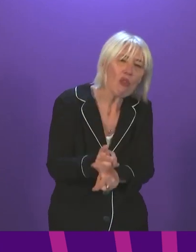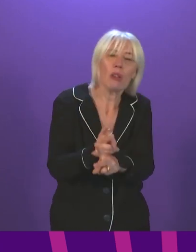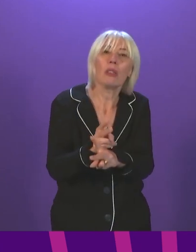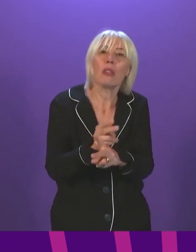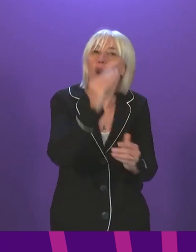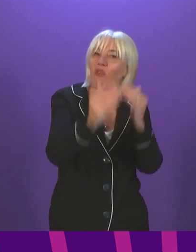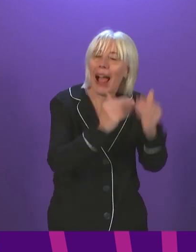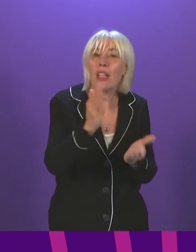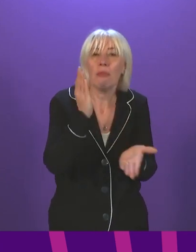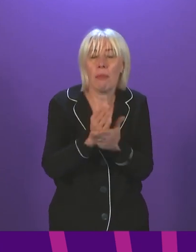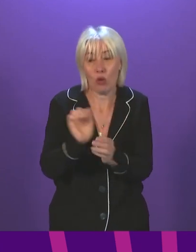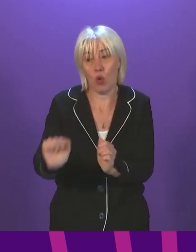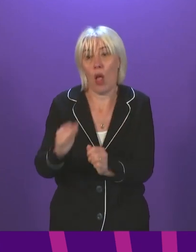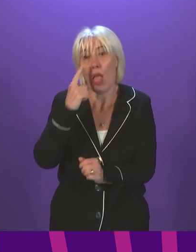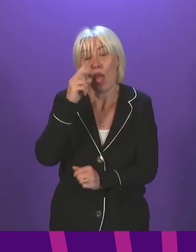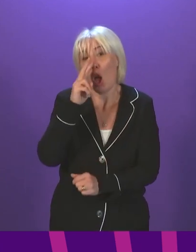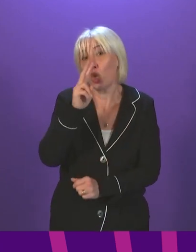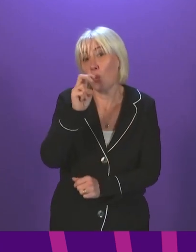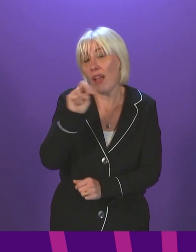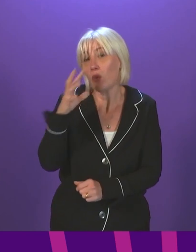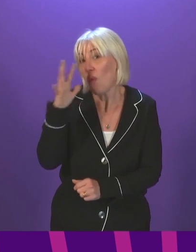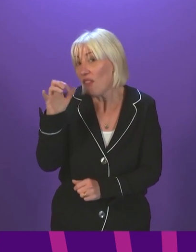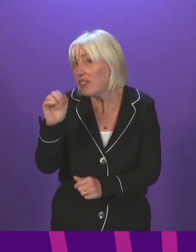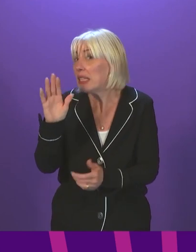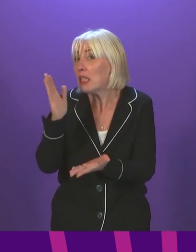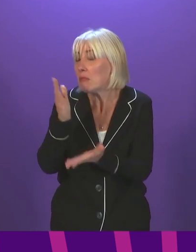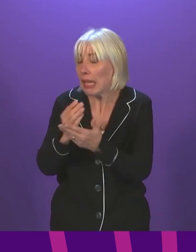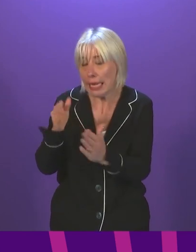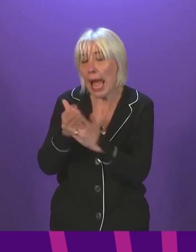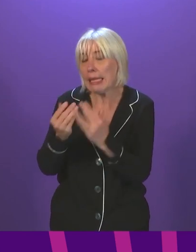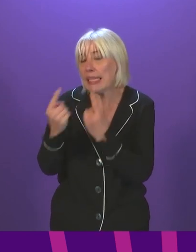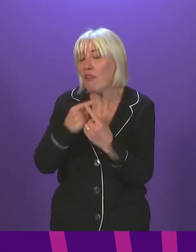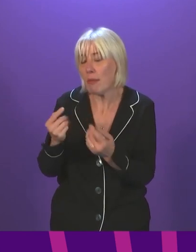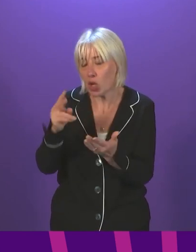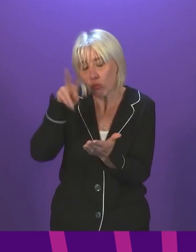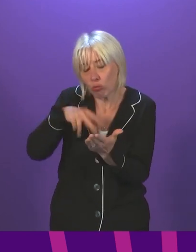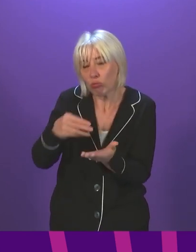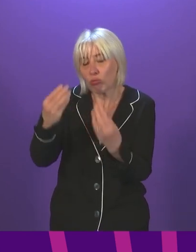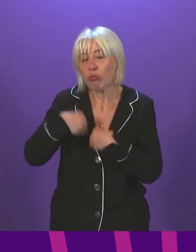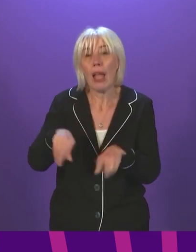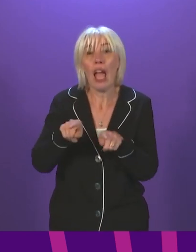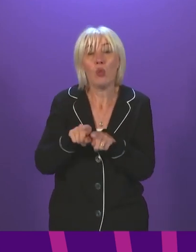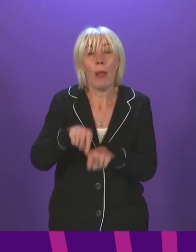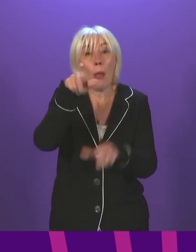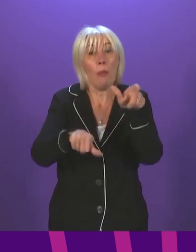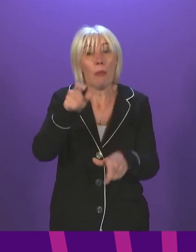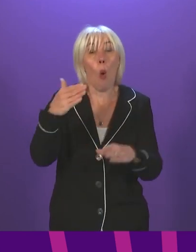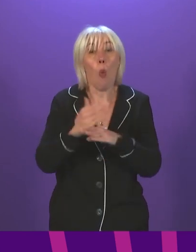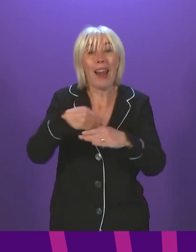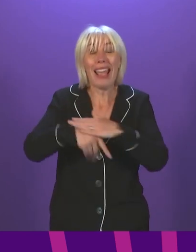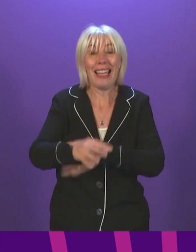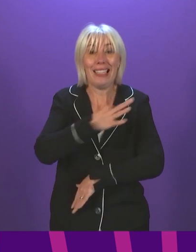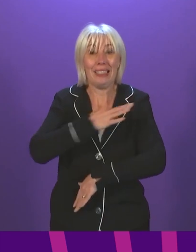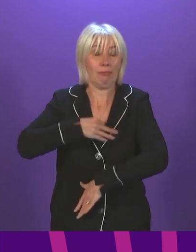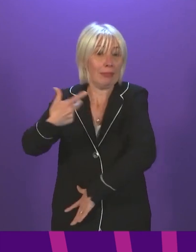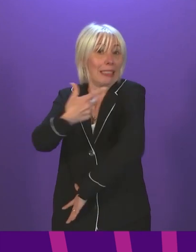It is really important that those who are in drop-in clinics or vaccination clinics are available to address concerns and answer questions.